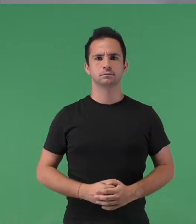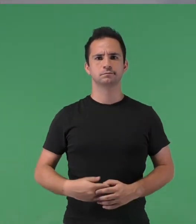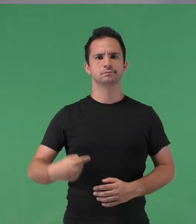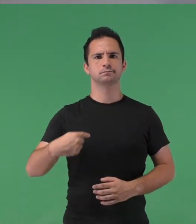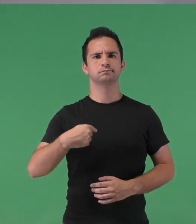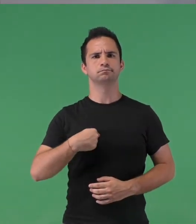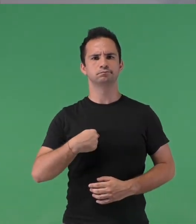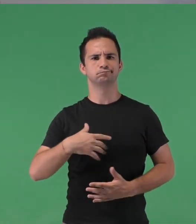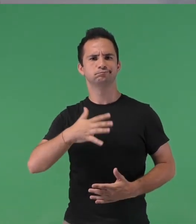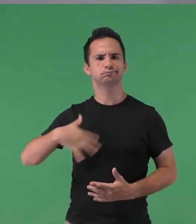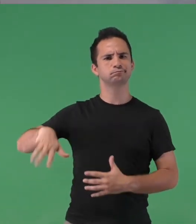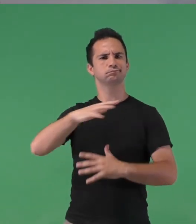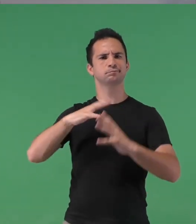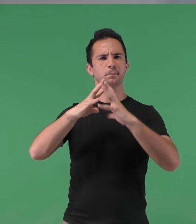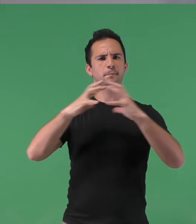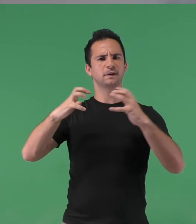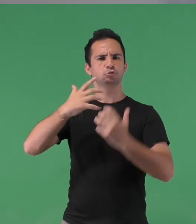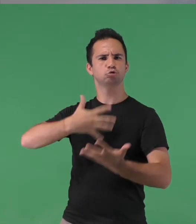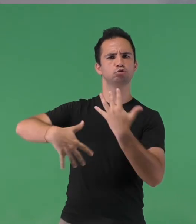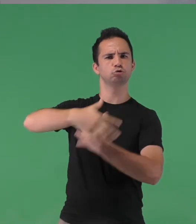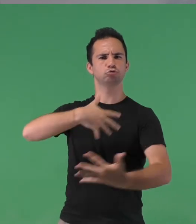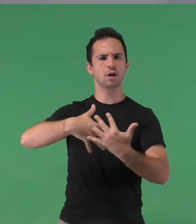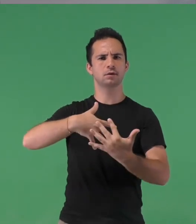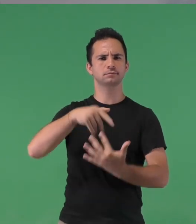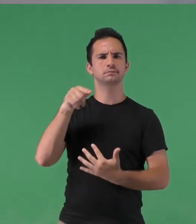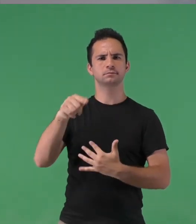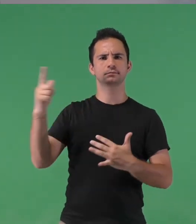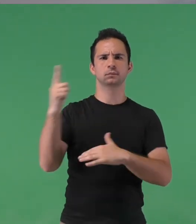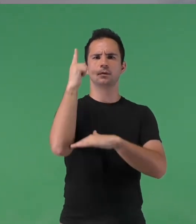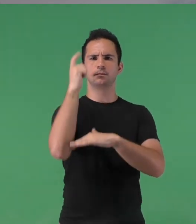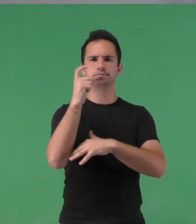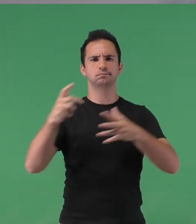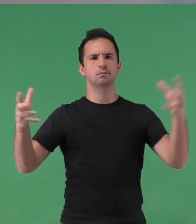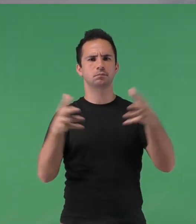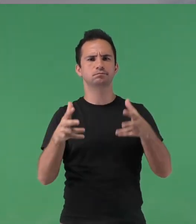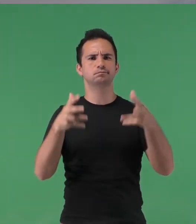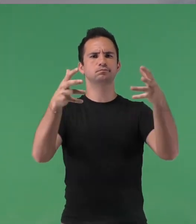like-minded social enterprises organizations and institutes and corporations as well